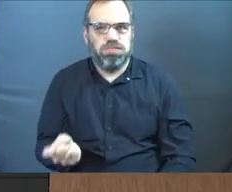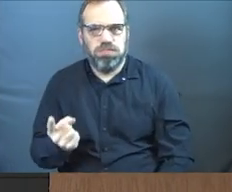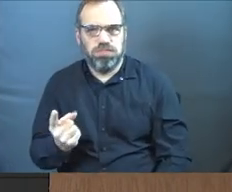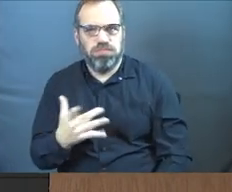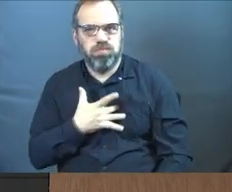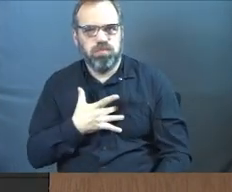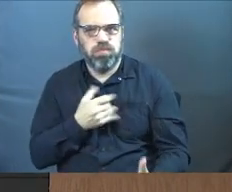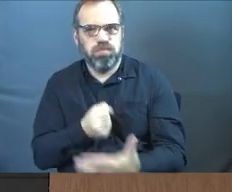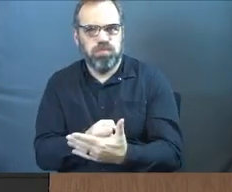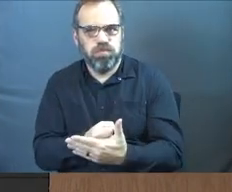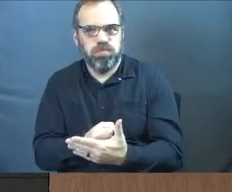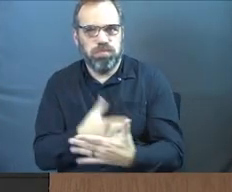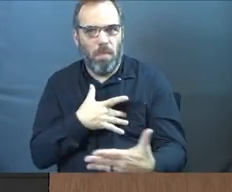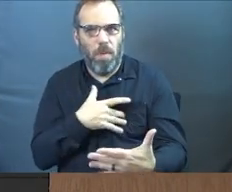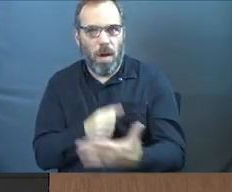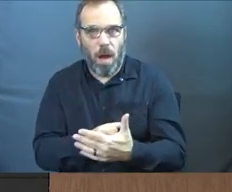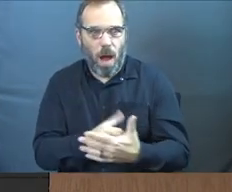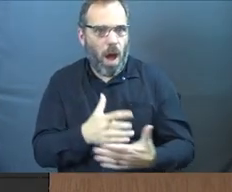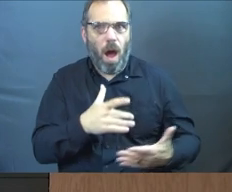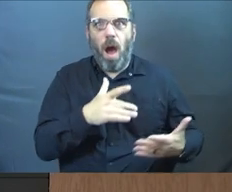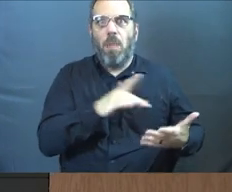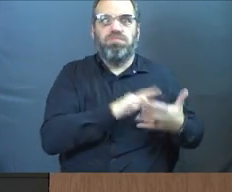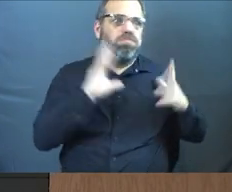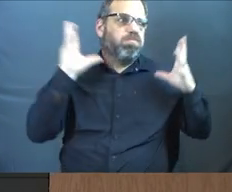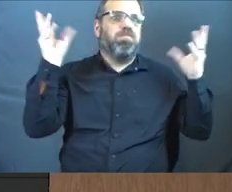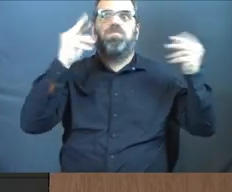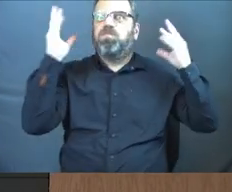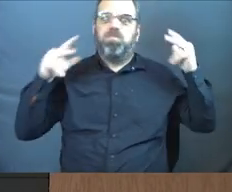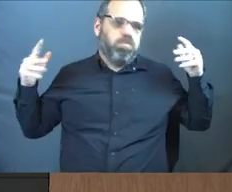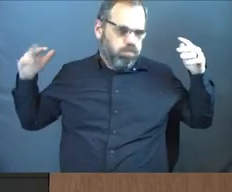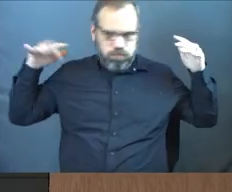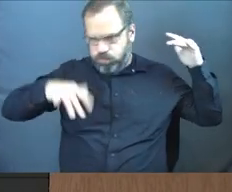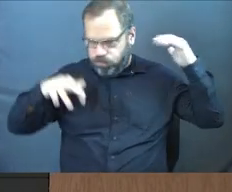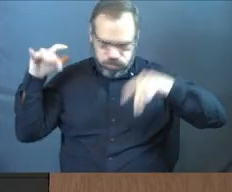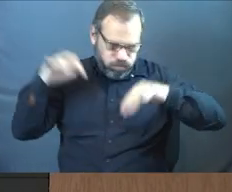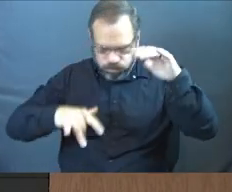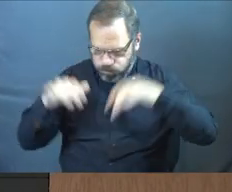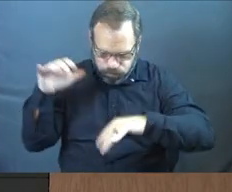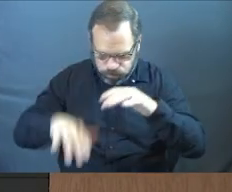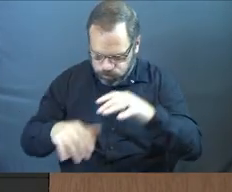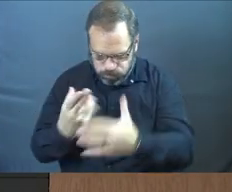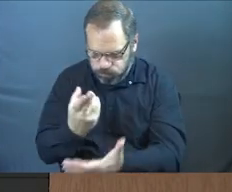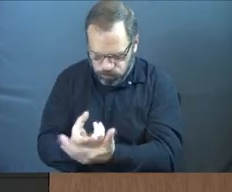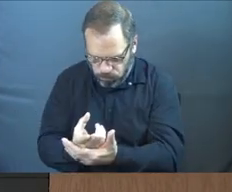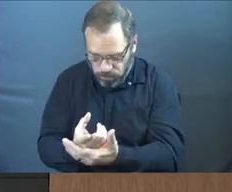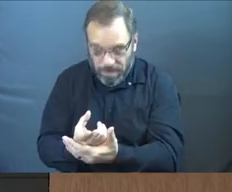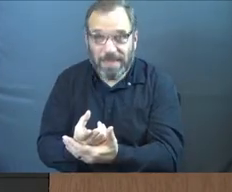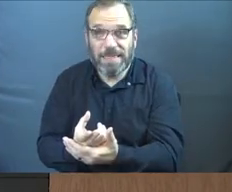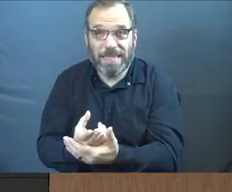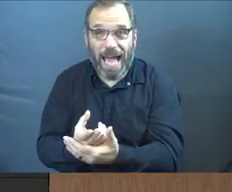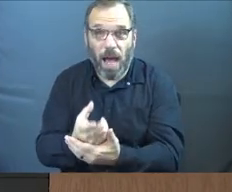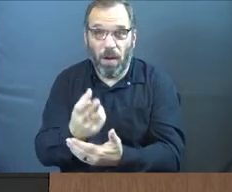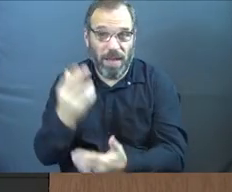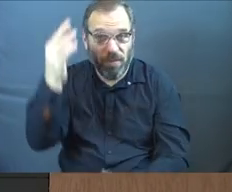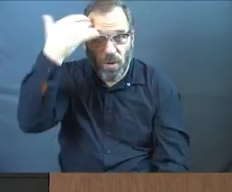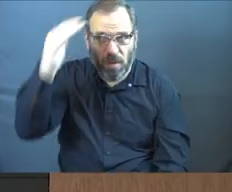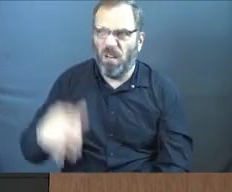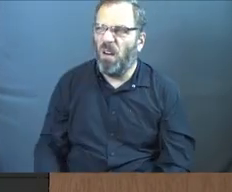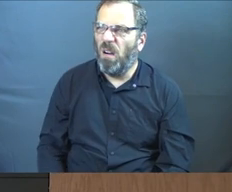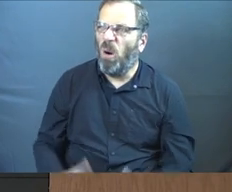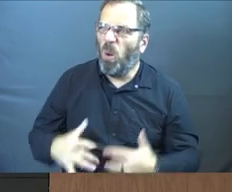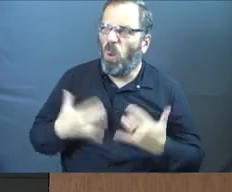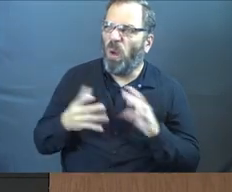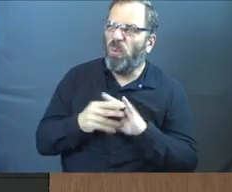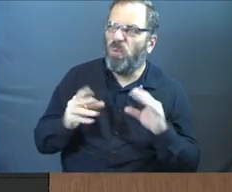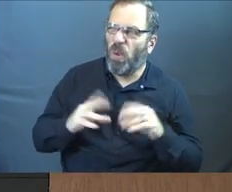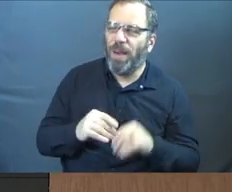on the field. Medical professionals rush to him. And if you've been hiding under a rock and don't know anything